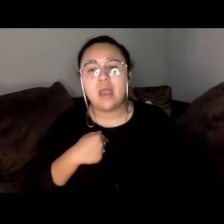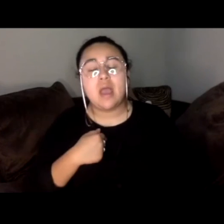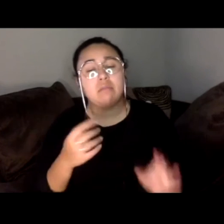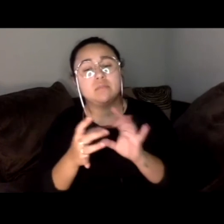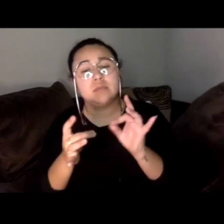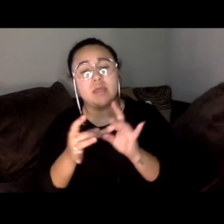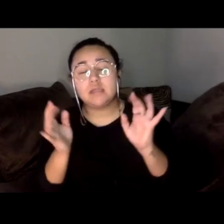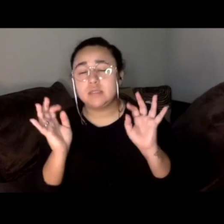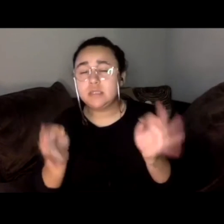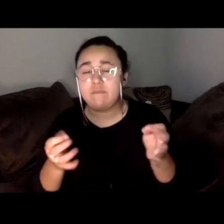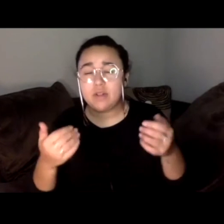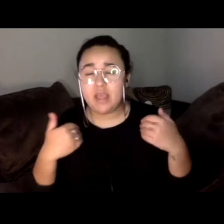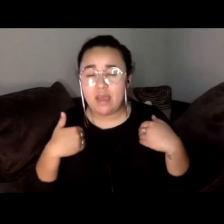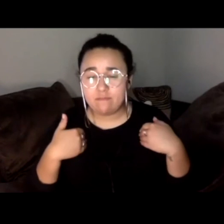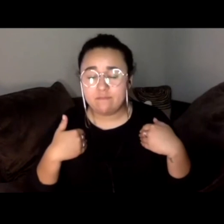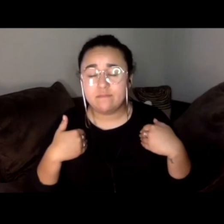definitely